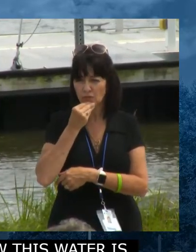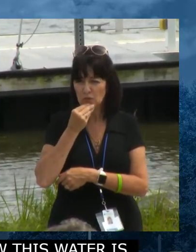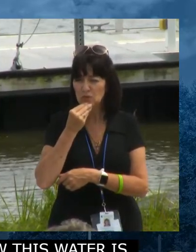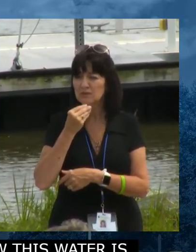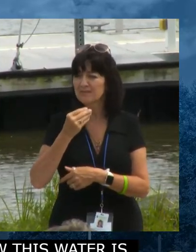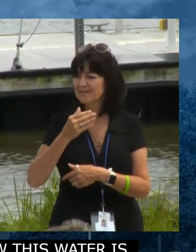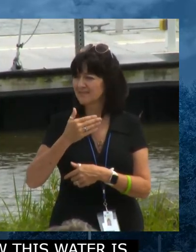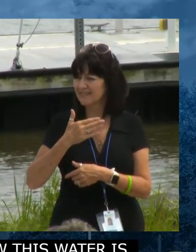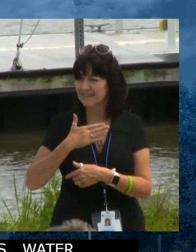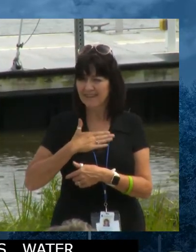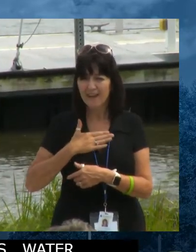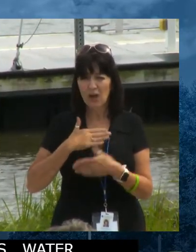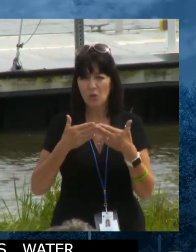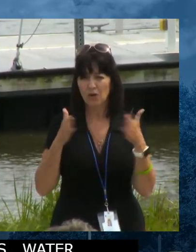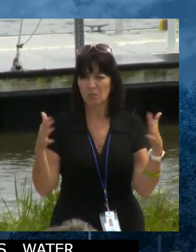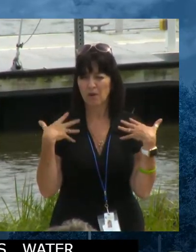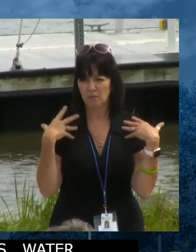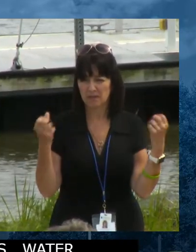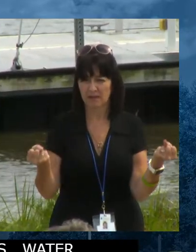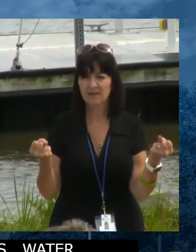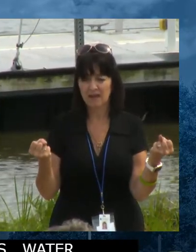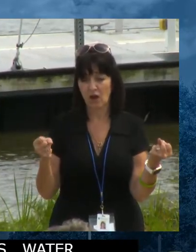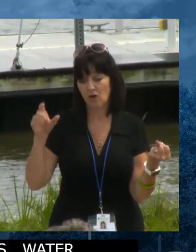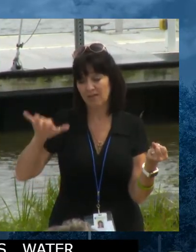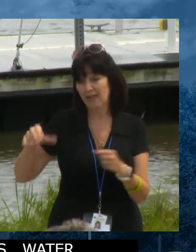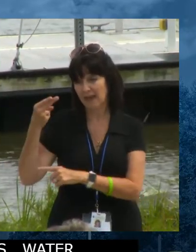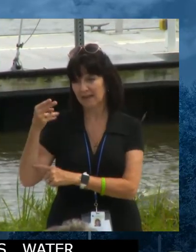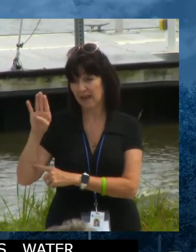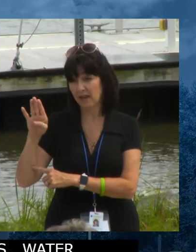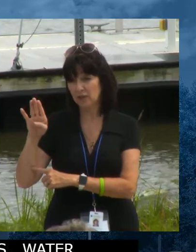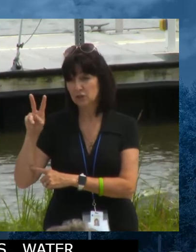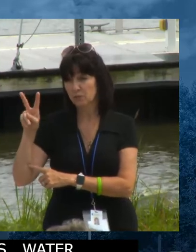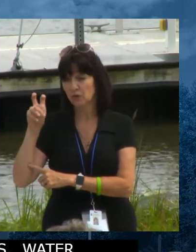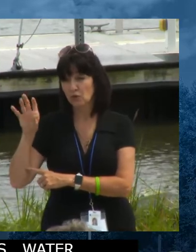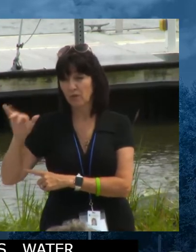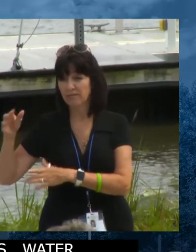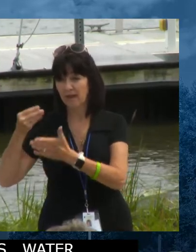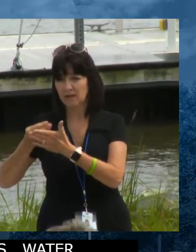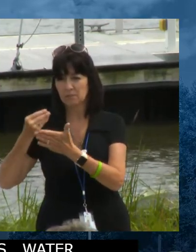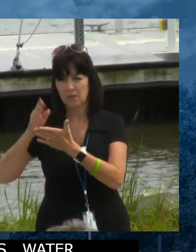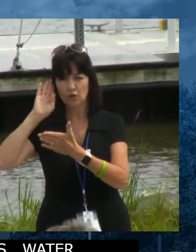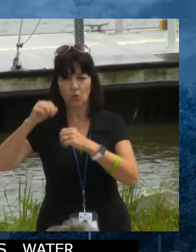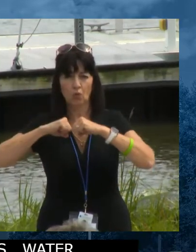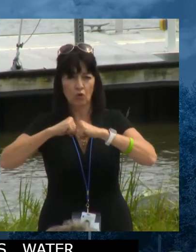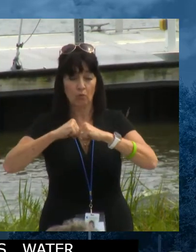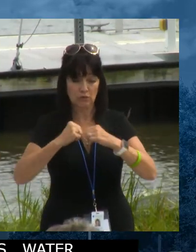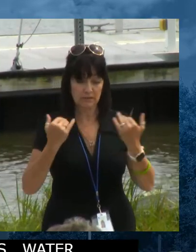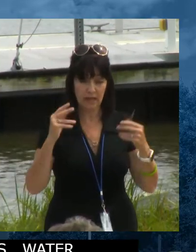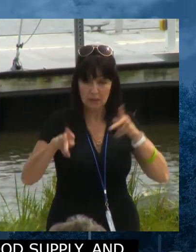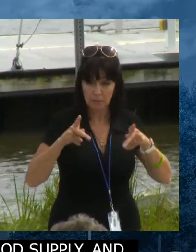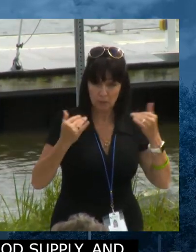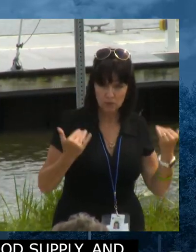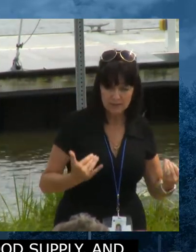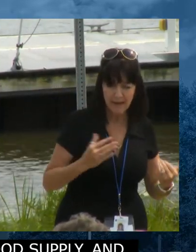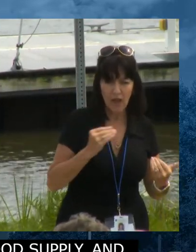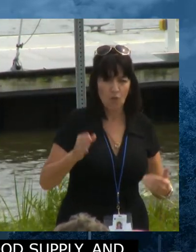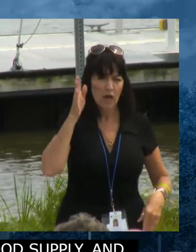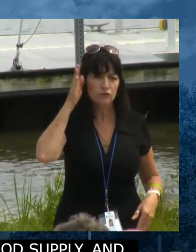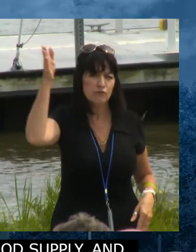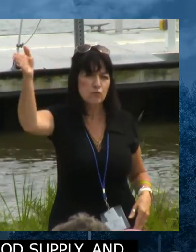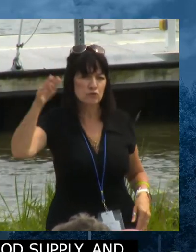HB 200 is ensuring that these vital resources are protected today and for future generations. Thank you so much.